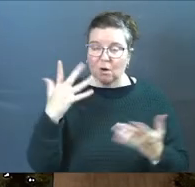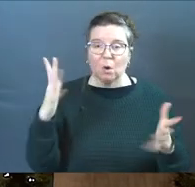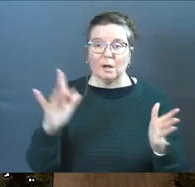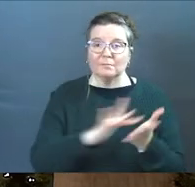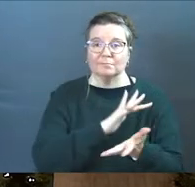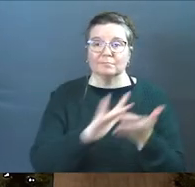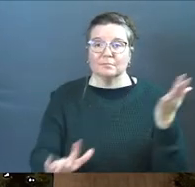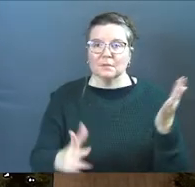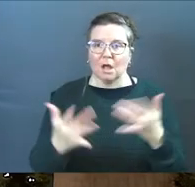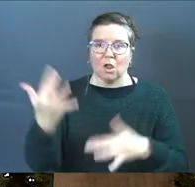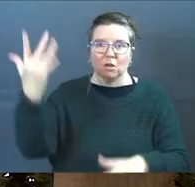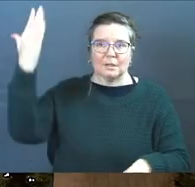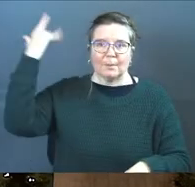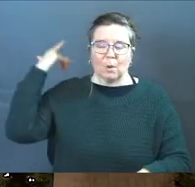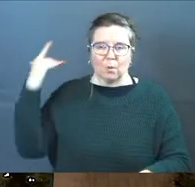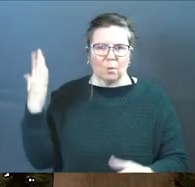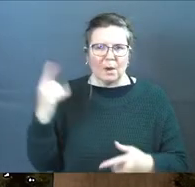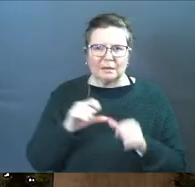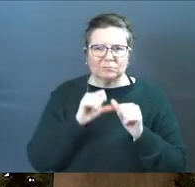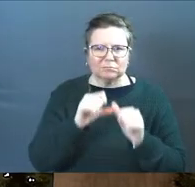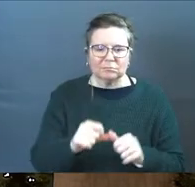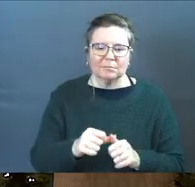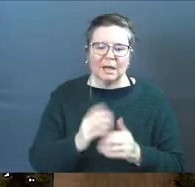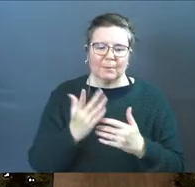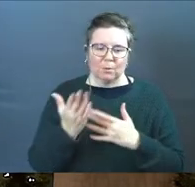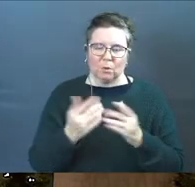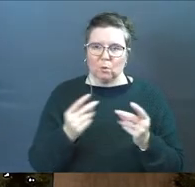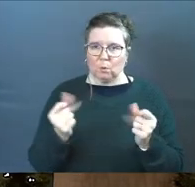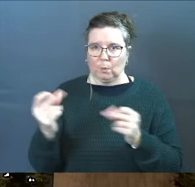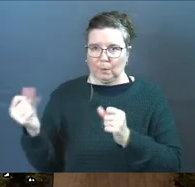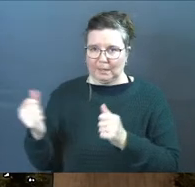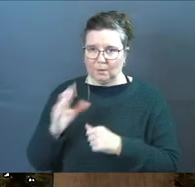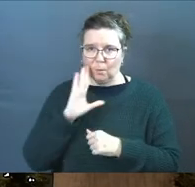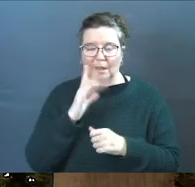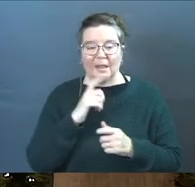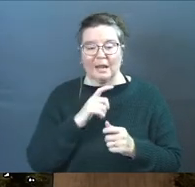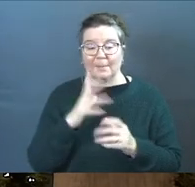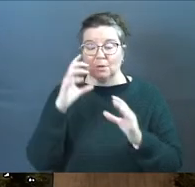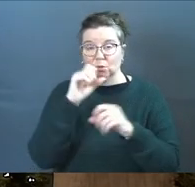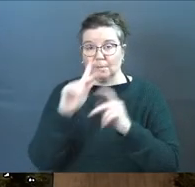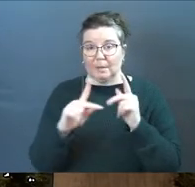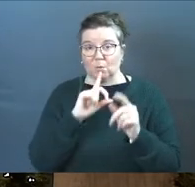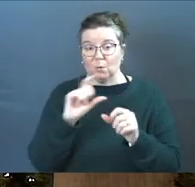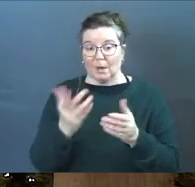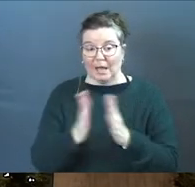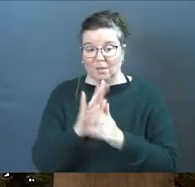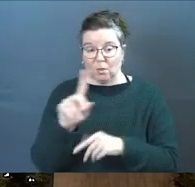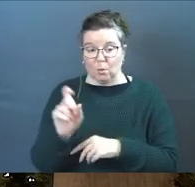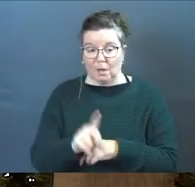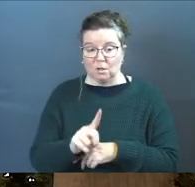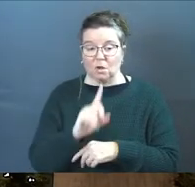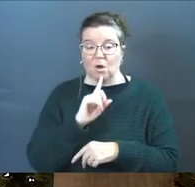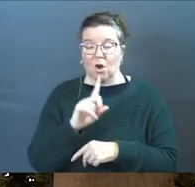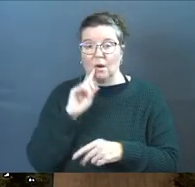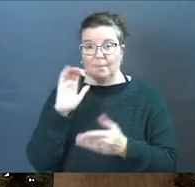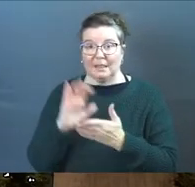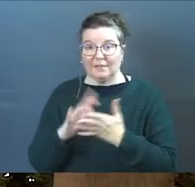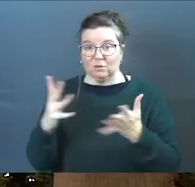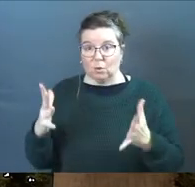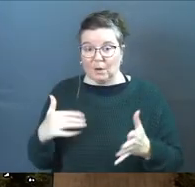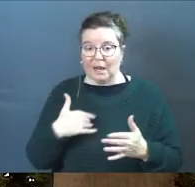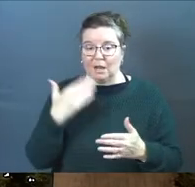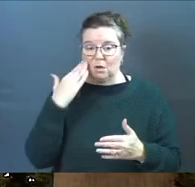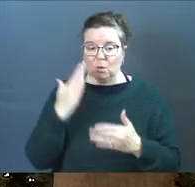future were forgiven a long time ago I'm gonna move through this really really quickly and I'm assume the people who ask this question are believers